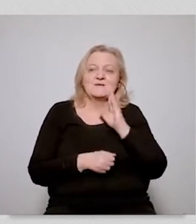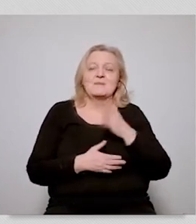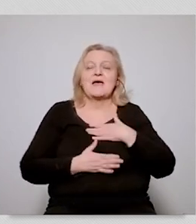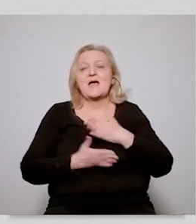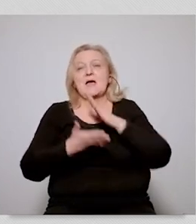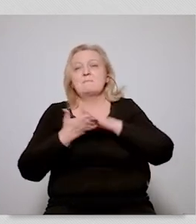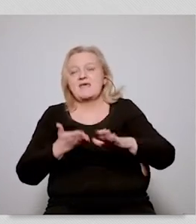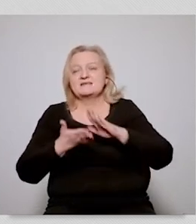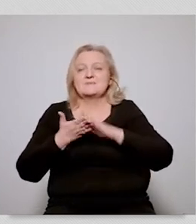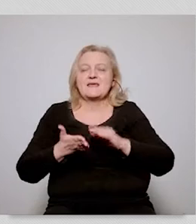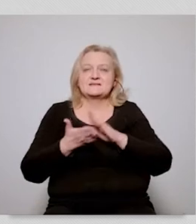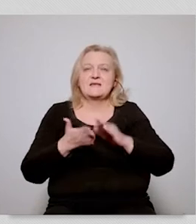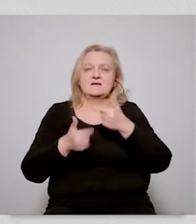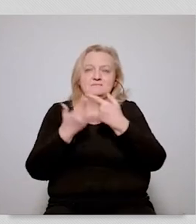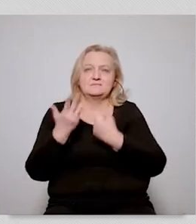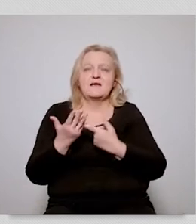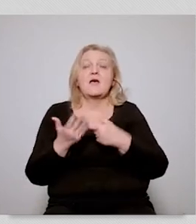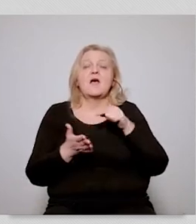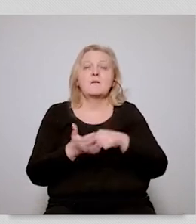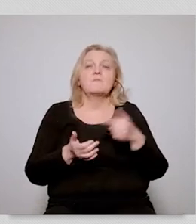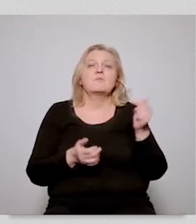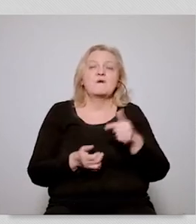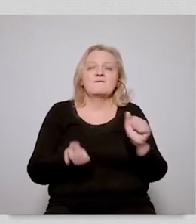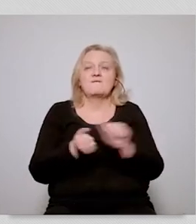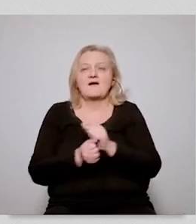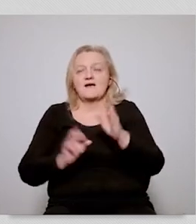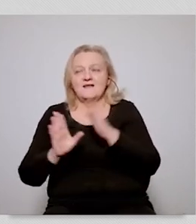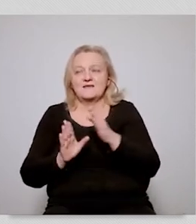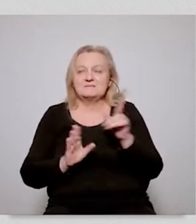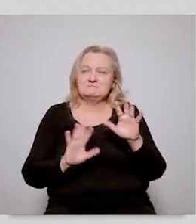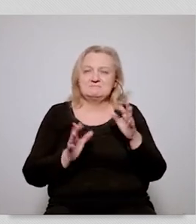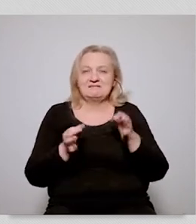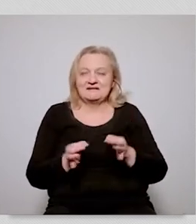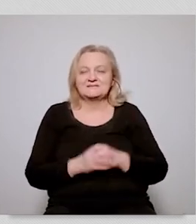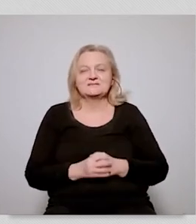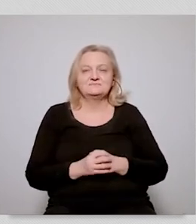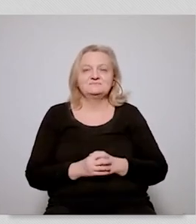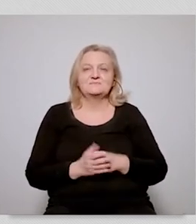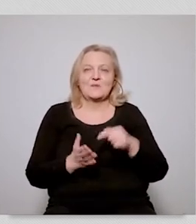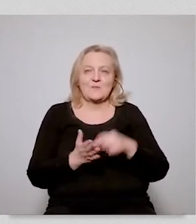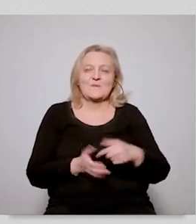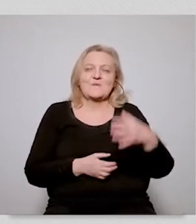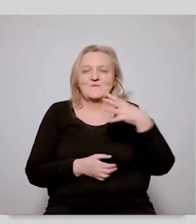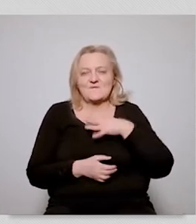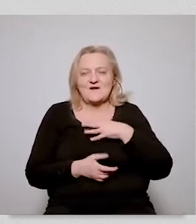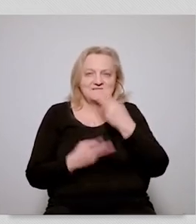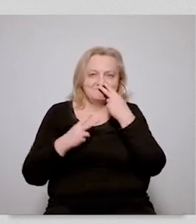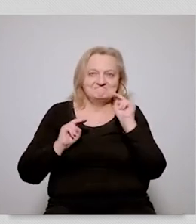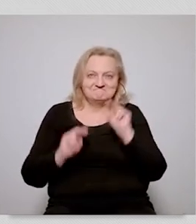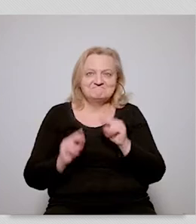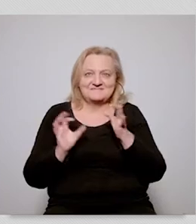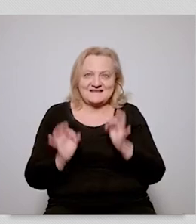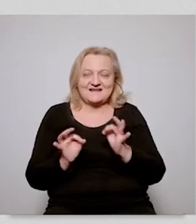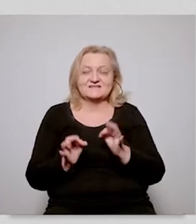up even more to implement the green transition and to save the climate because they are so